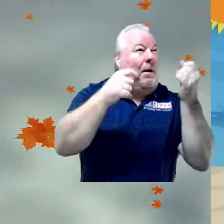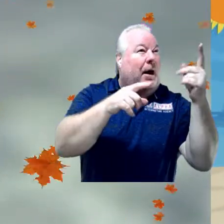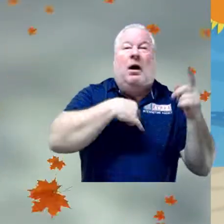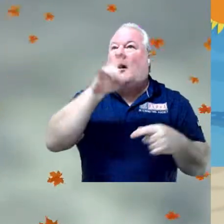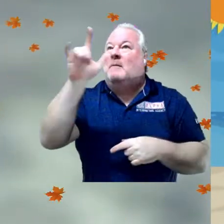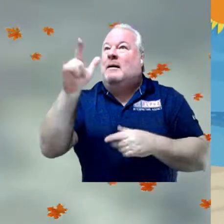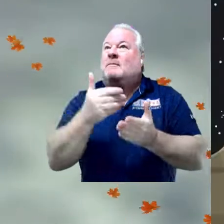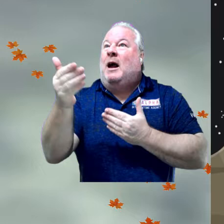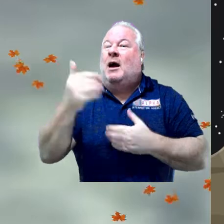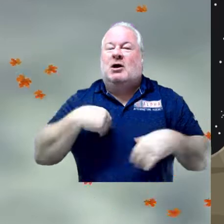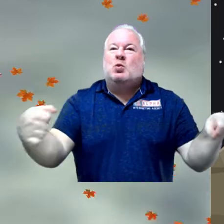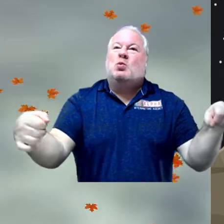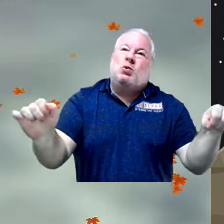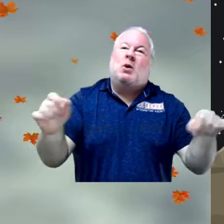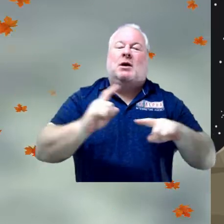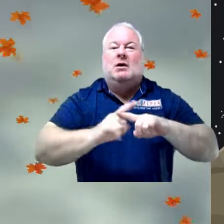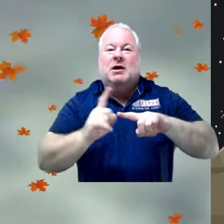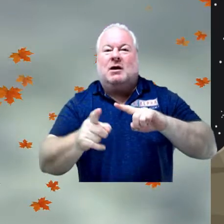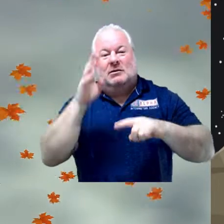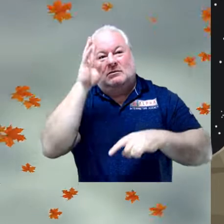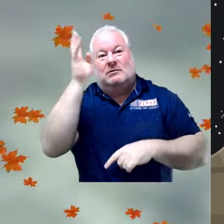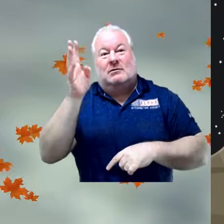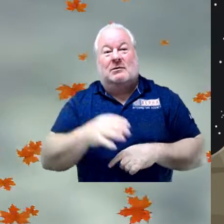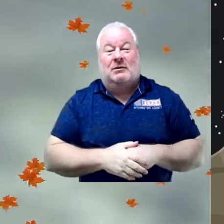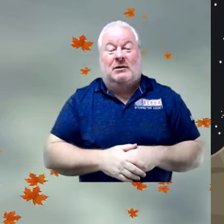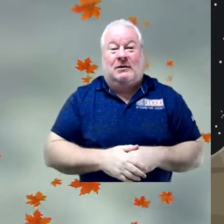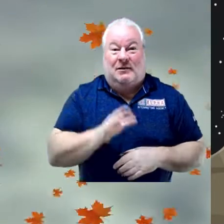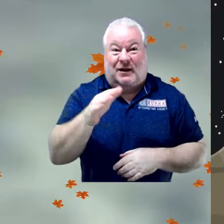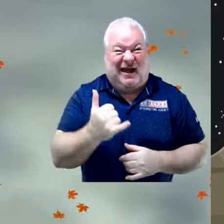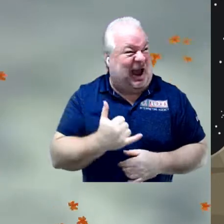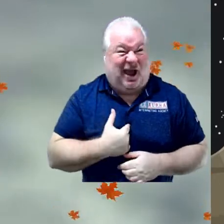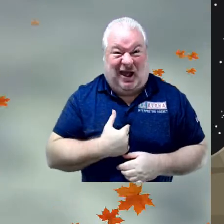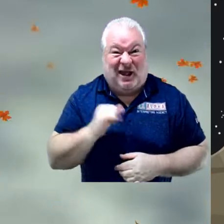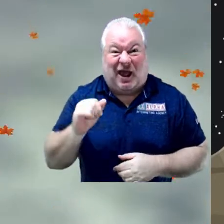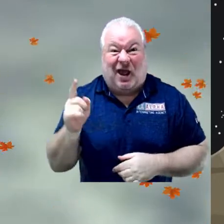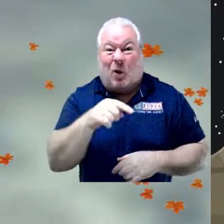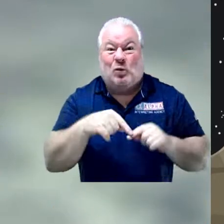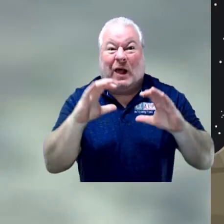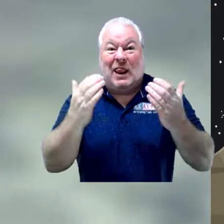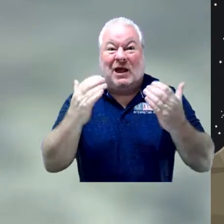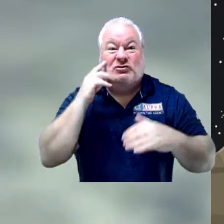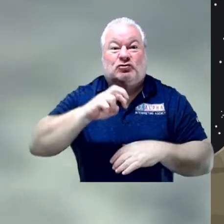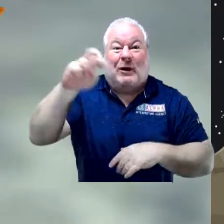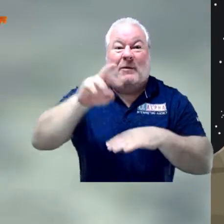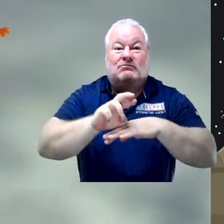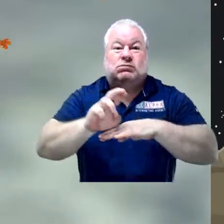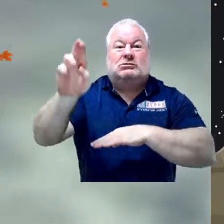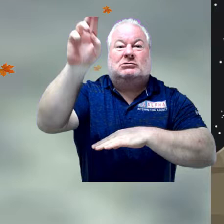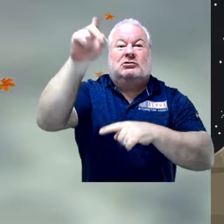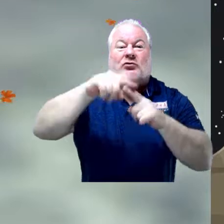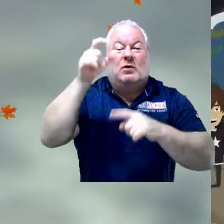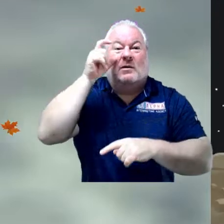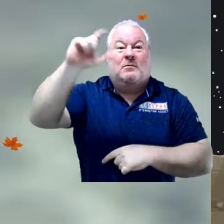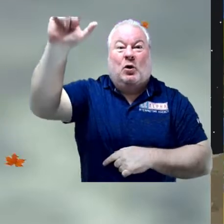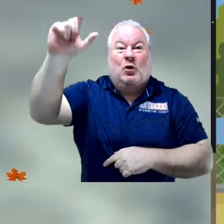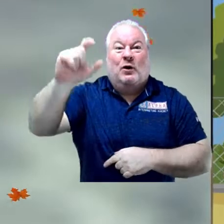own speedboat. You can also earn your way into events. I have just enough points this grading period to get into that class trip to the moon.